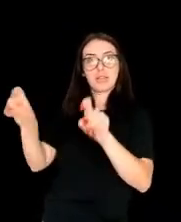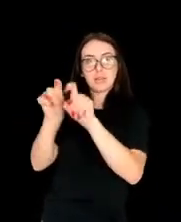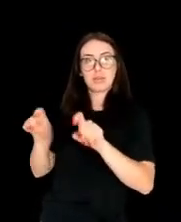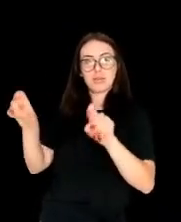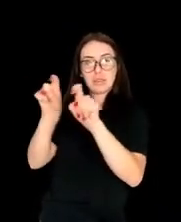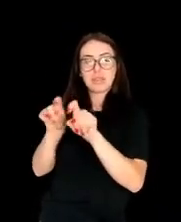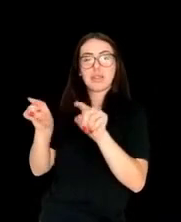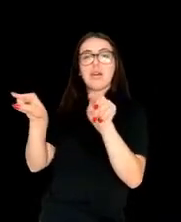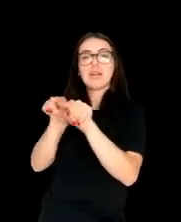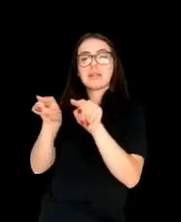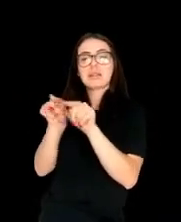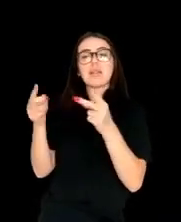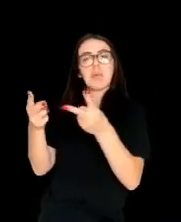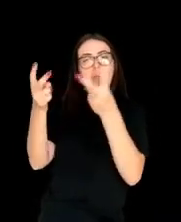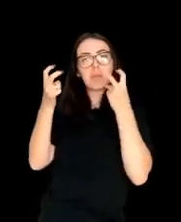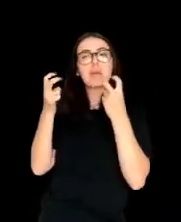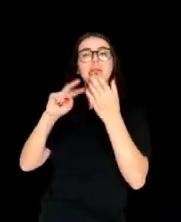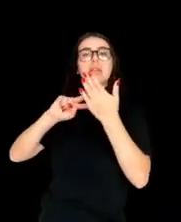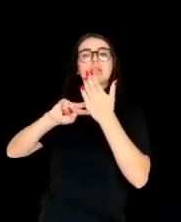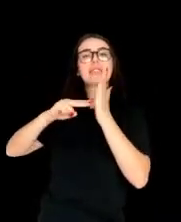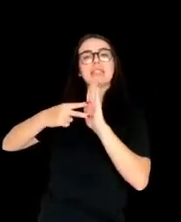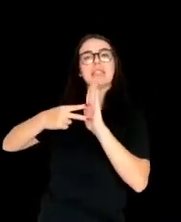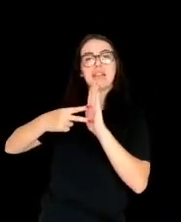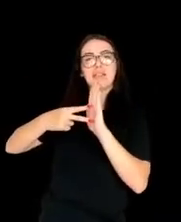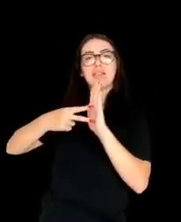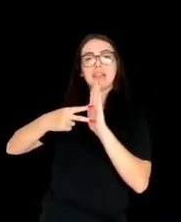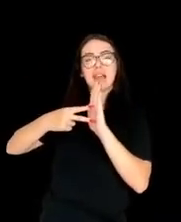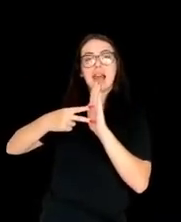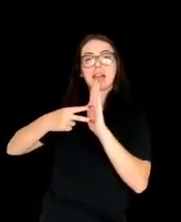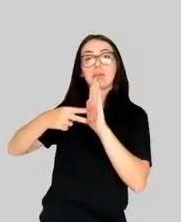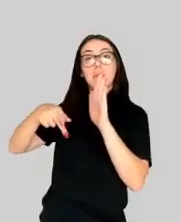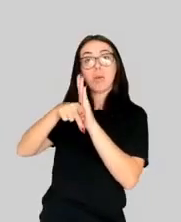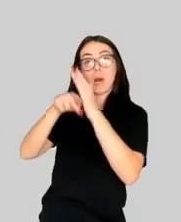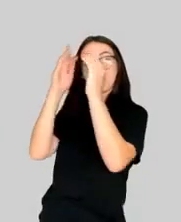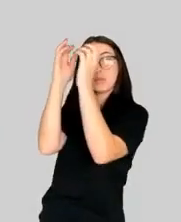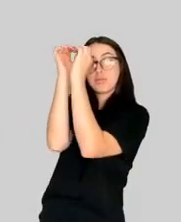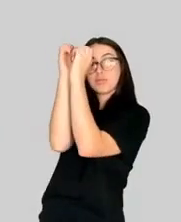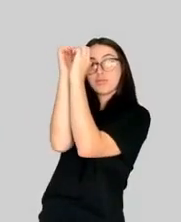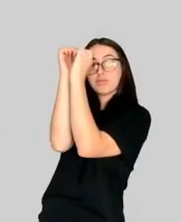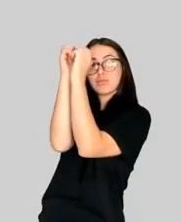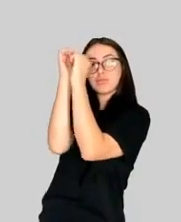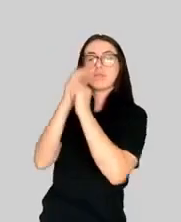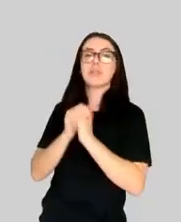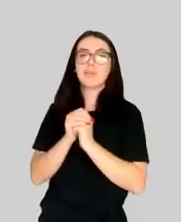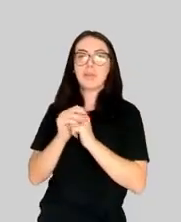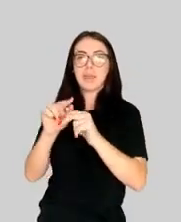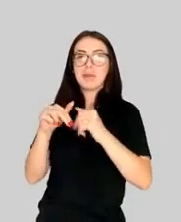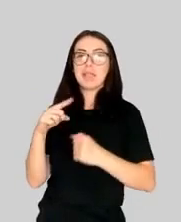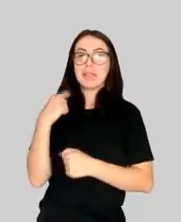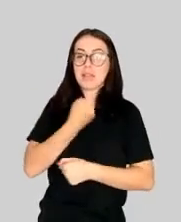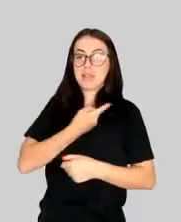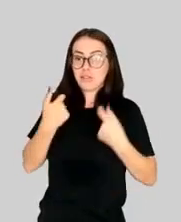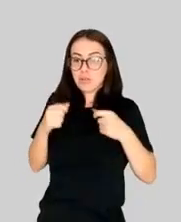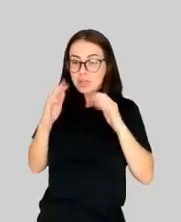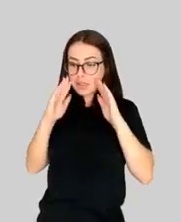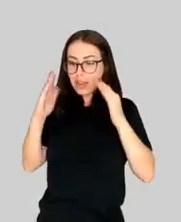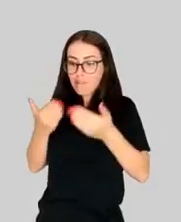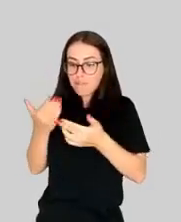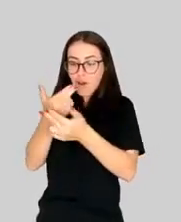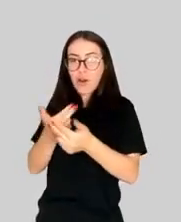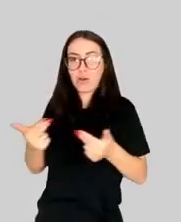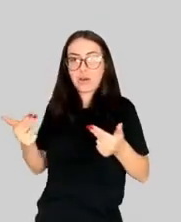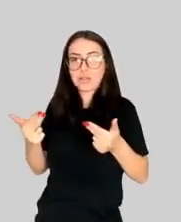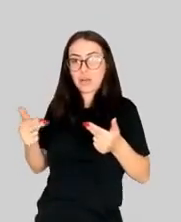reporters spend more time doing the latter, less time doing the former. We also looked at the development of transcription technology.